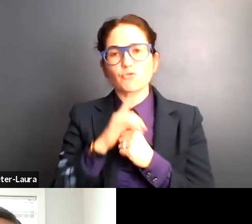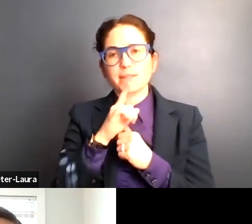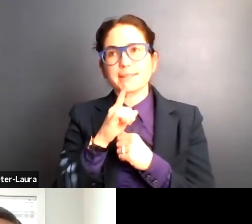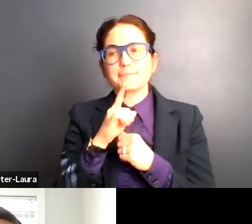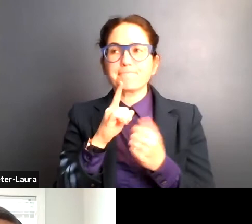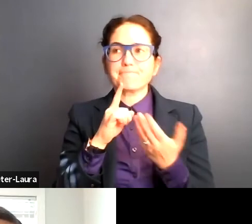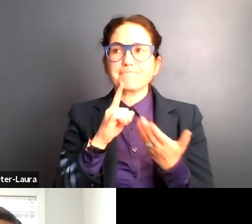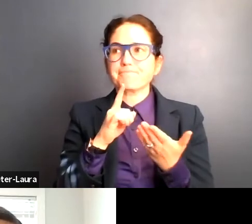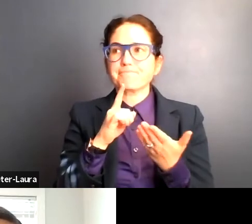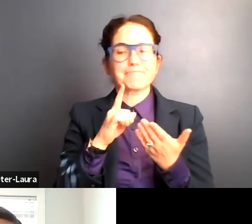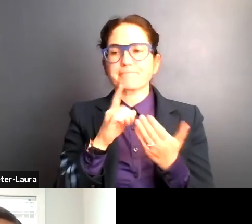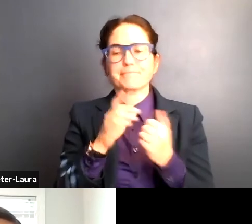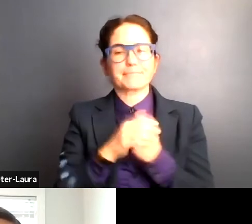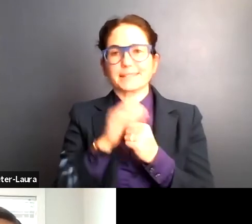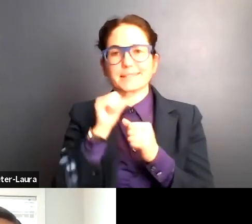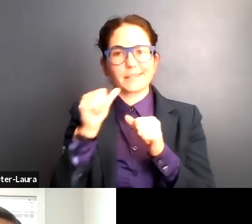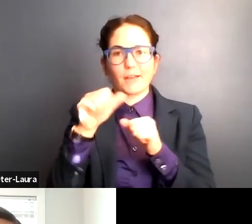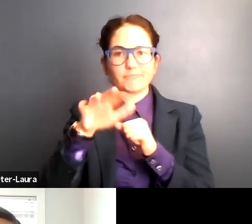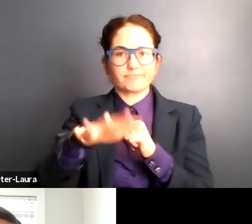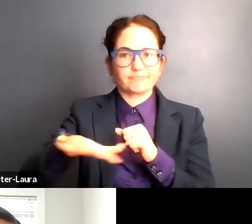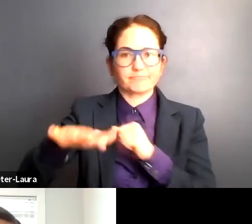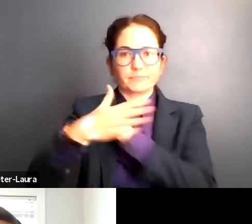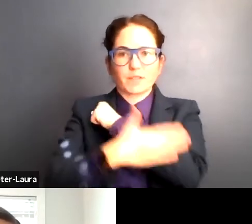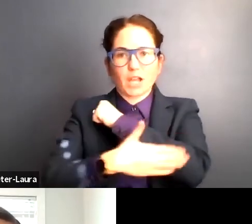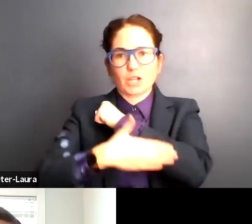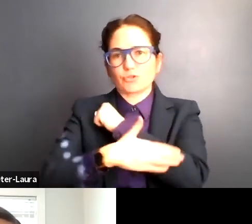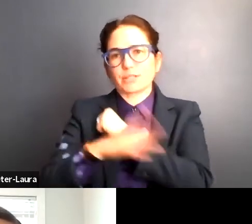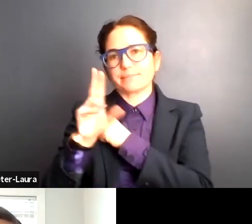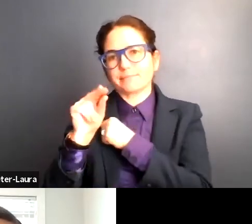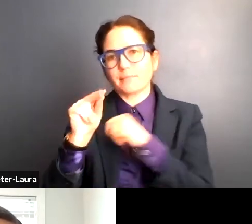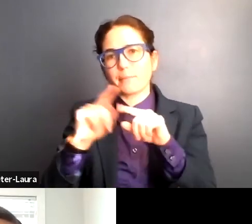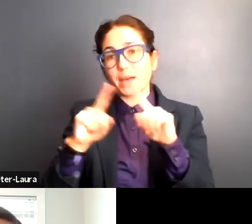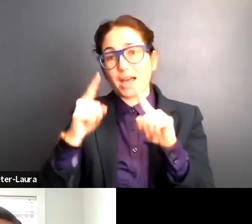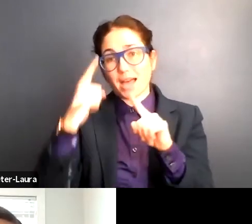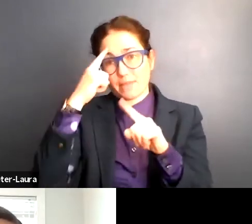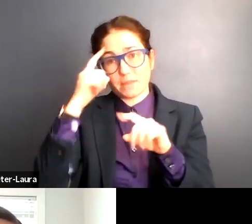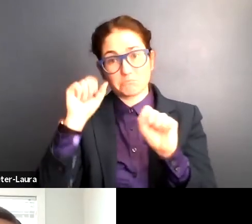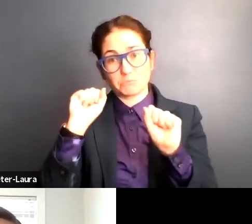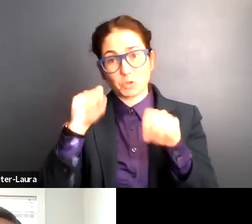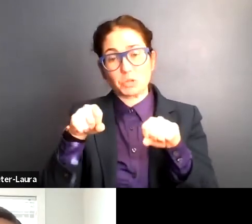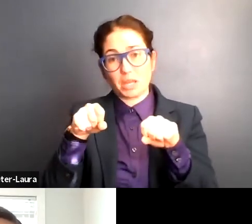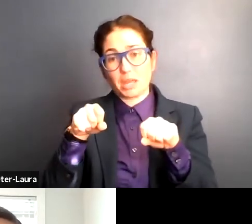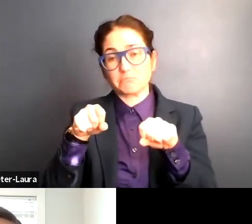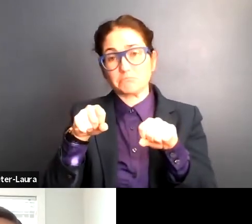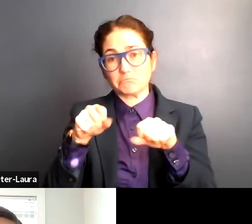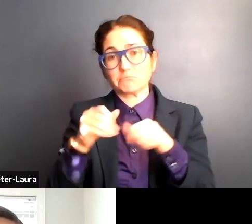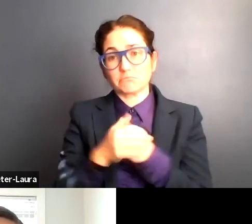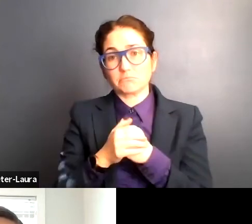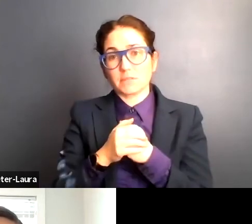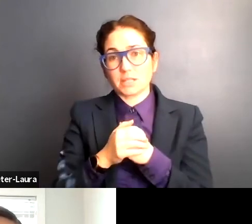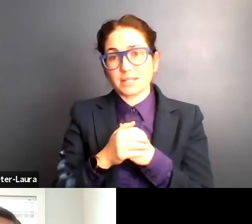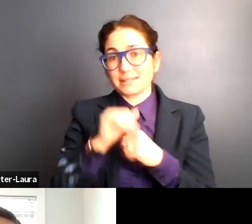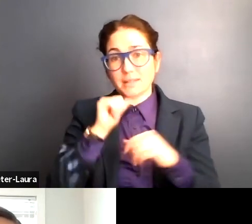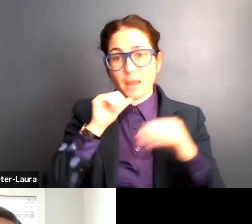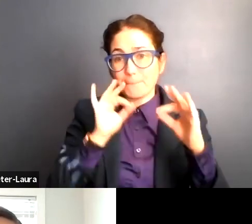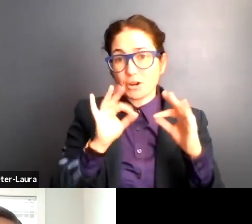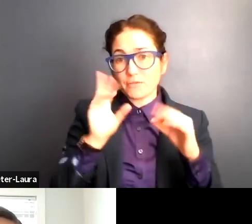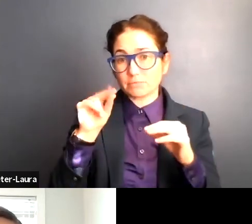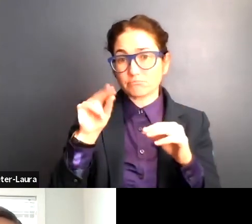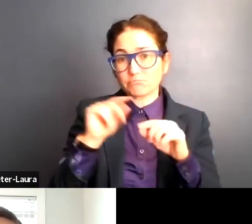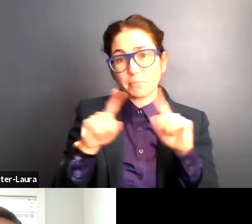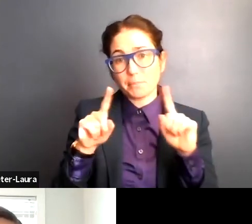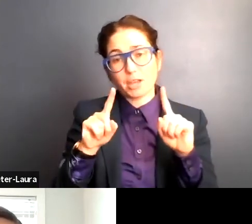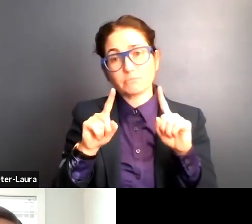it's not across the country, uh, but I do think it's something that can be replicated. And while it's not perfect, it's definitely